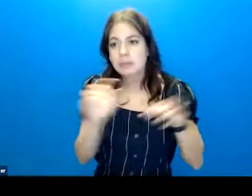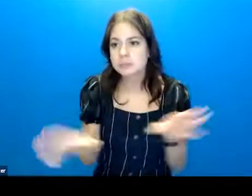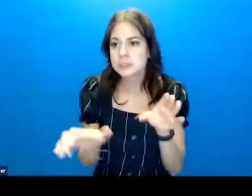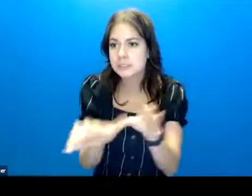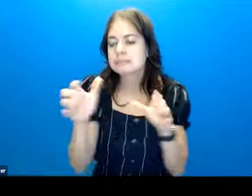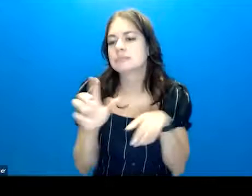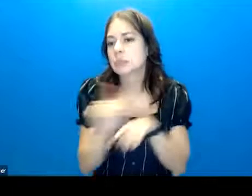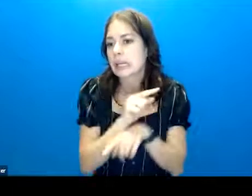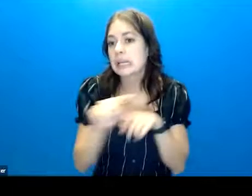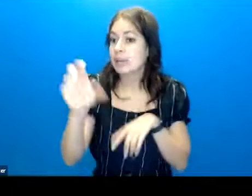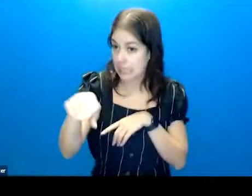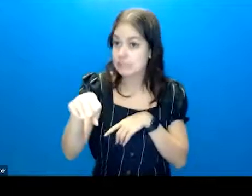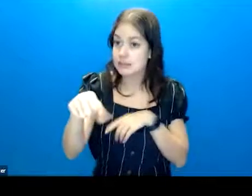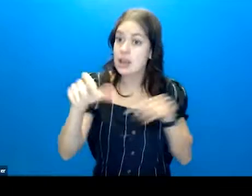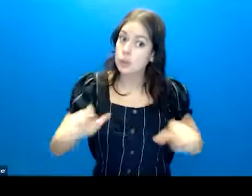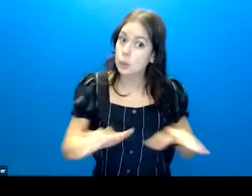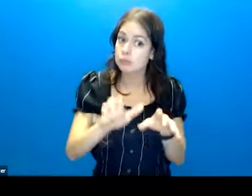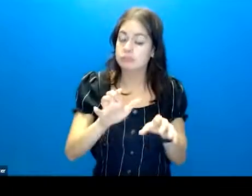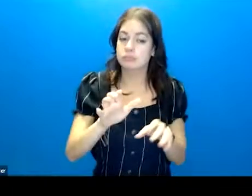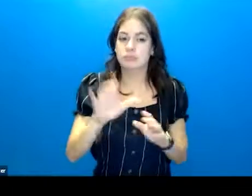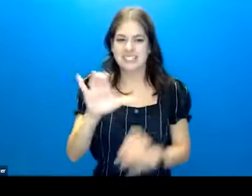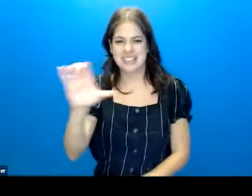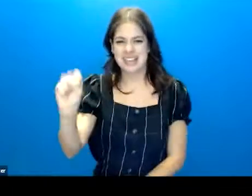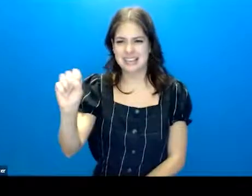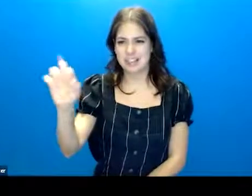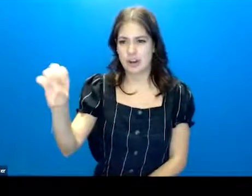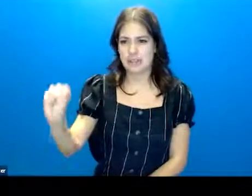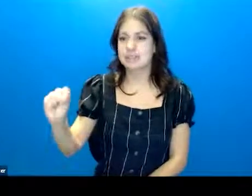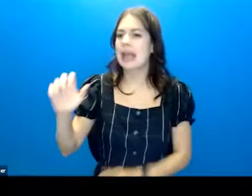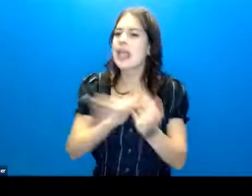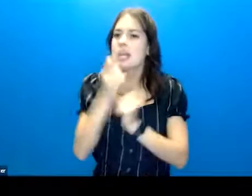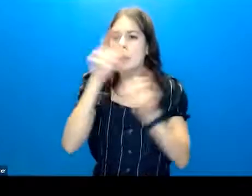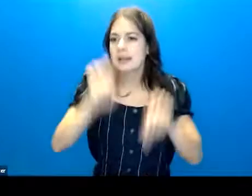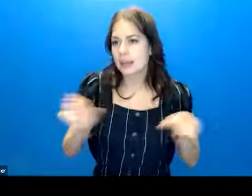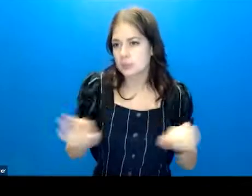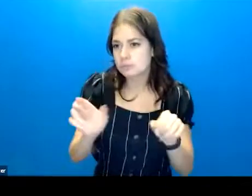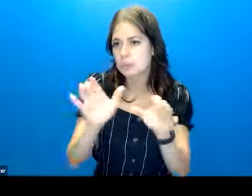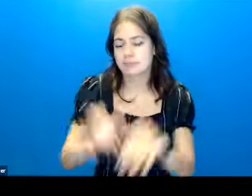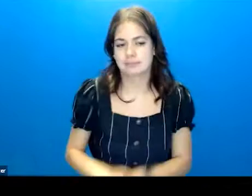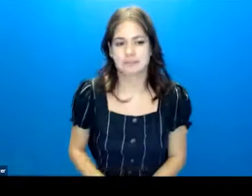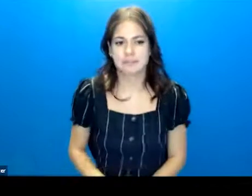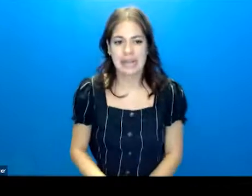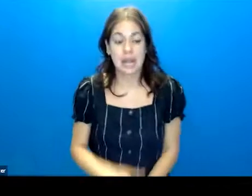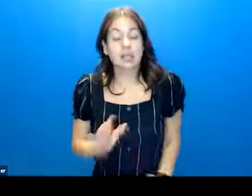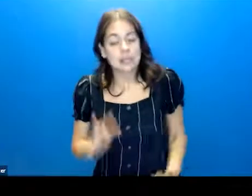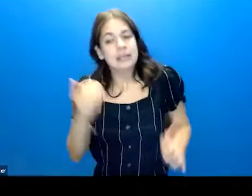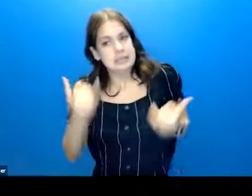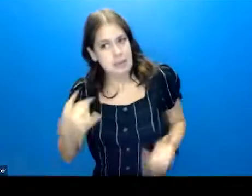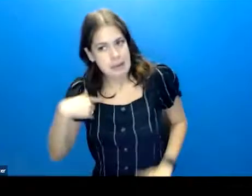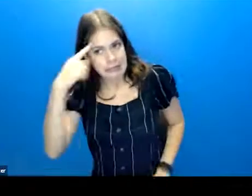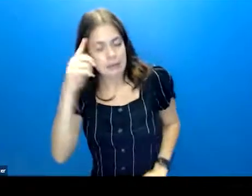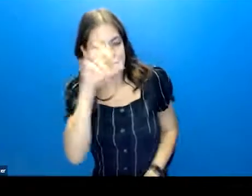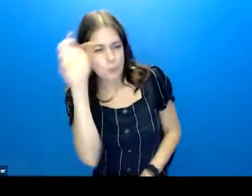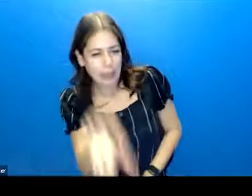through, yes, you can use this measure. It's designed to be used by anybody. Now, I do think there is a question